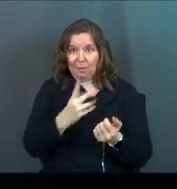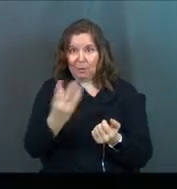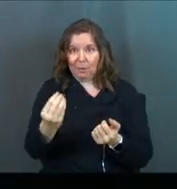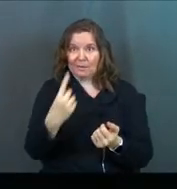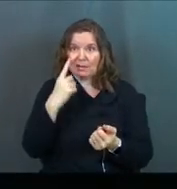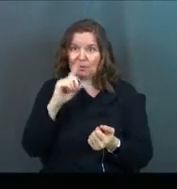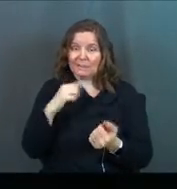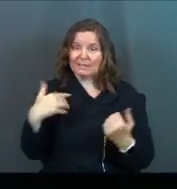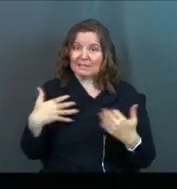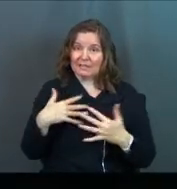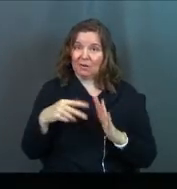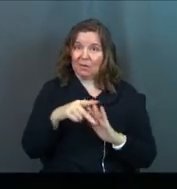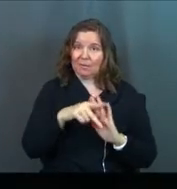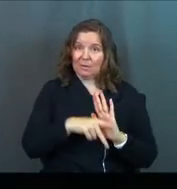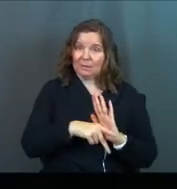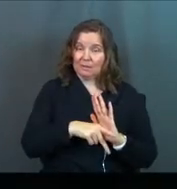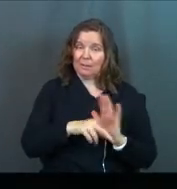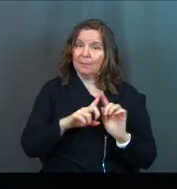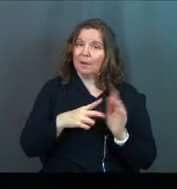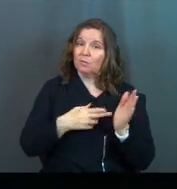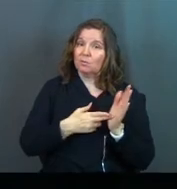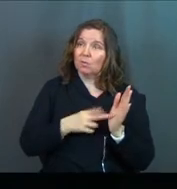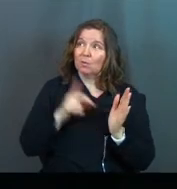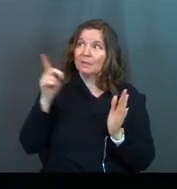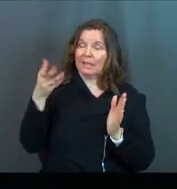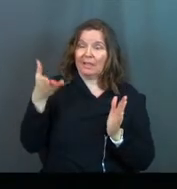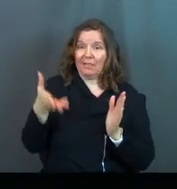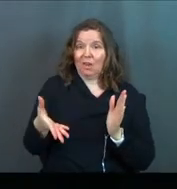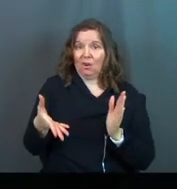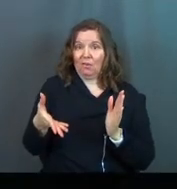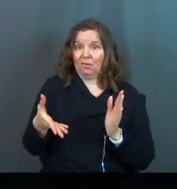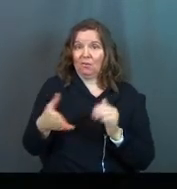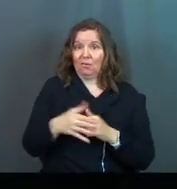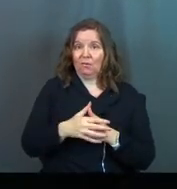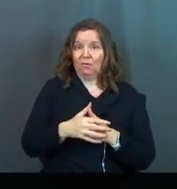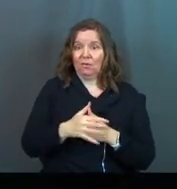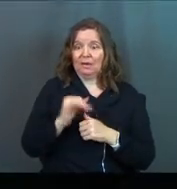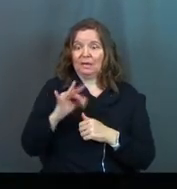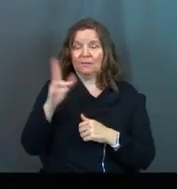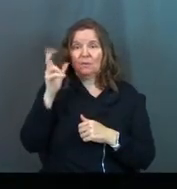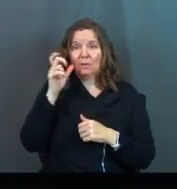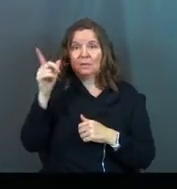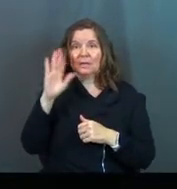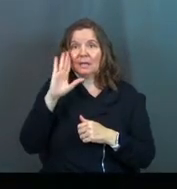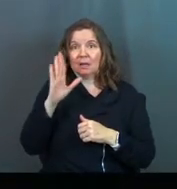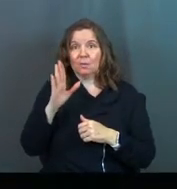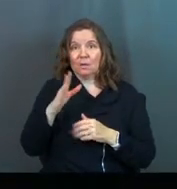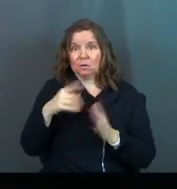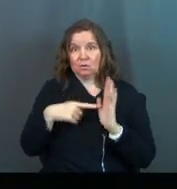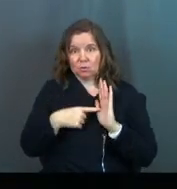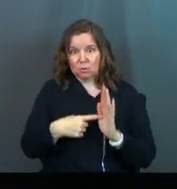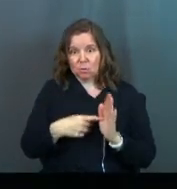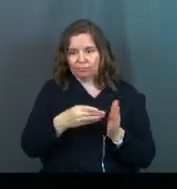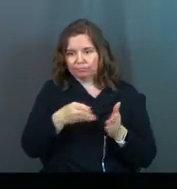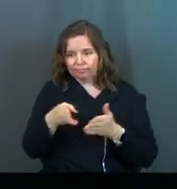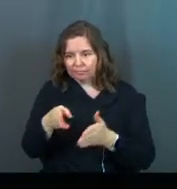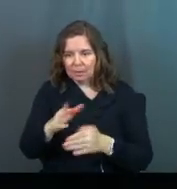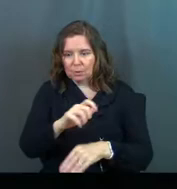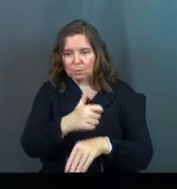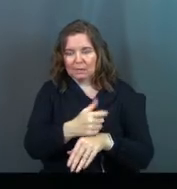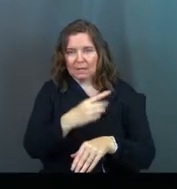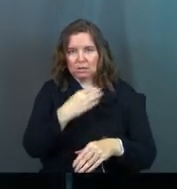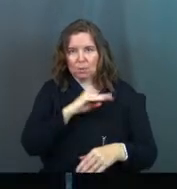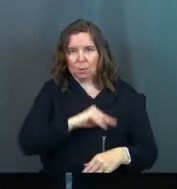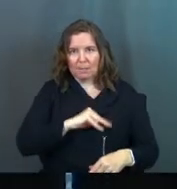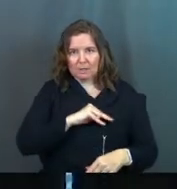that sounds like a really scary principle. But the truth is, He is there. And if you listen to Him, He will direct you. And He will set your